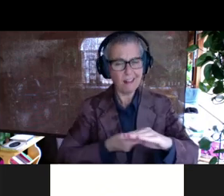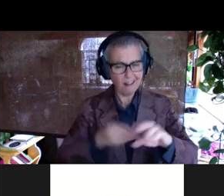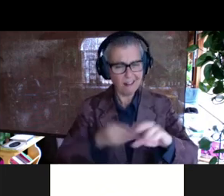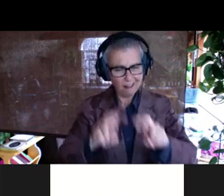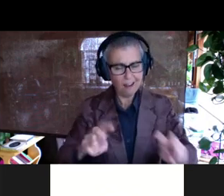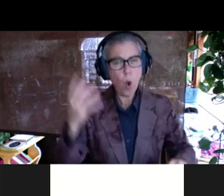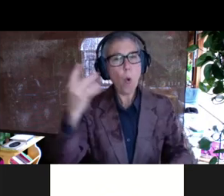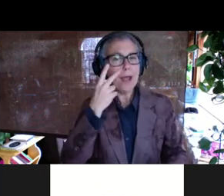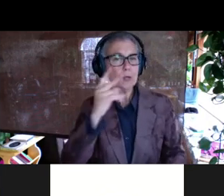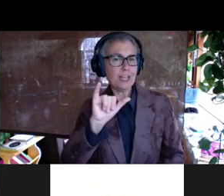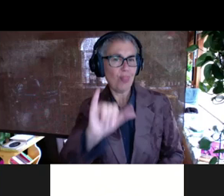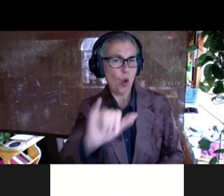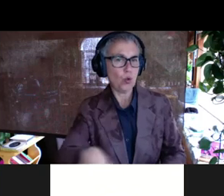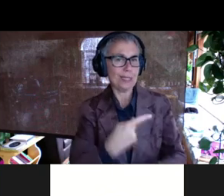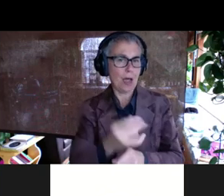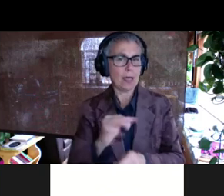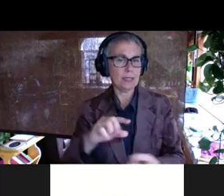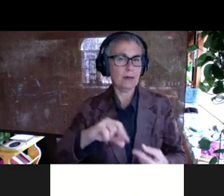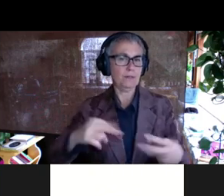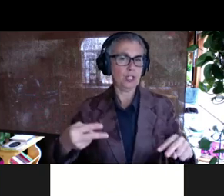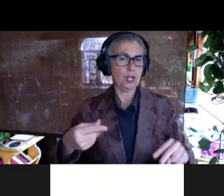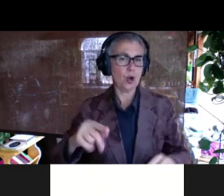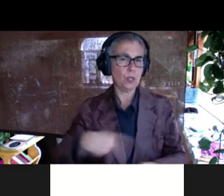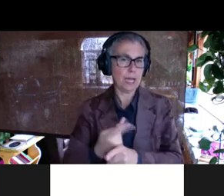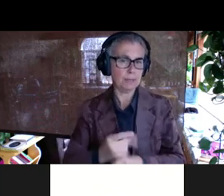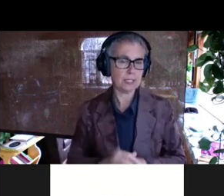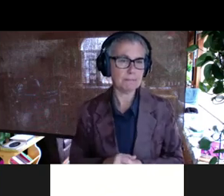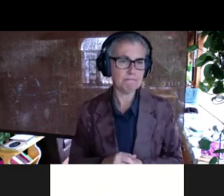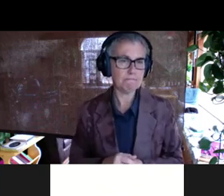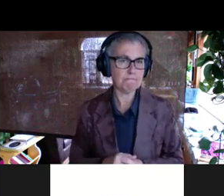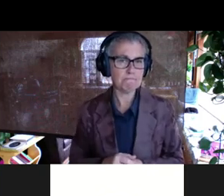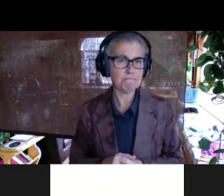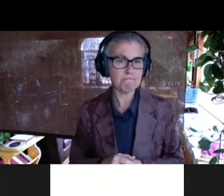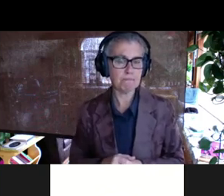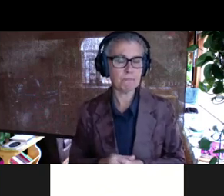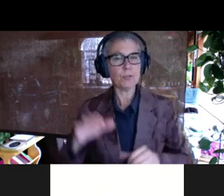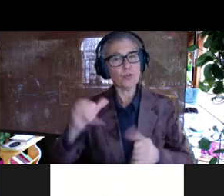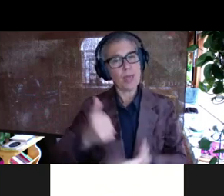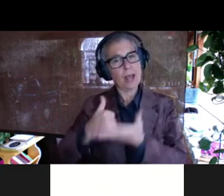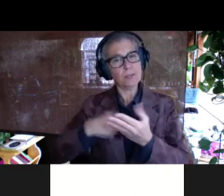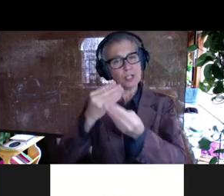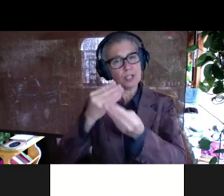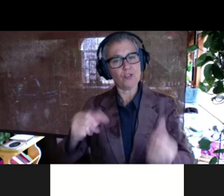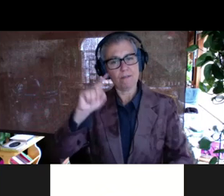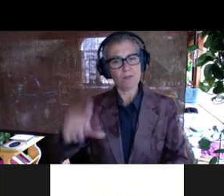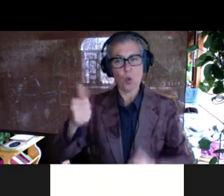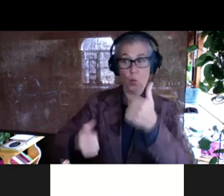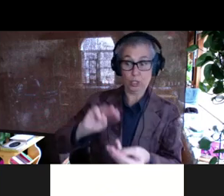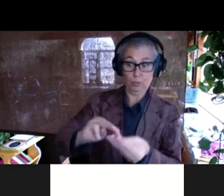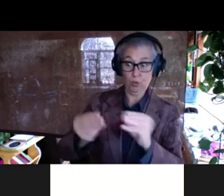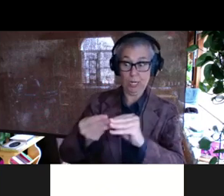um, the genotypes that we see. Um, so, so we can sort of solve this question of which mutations matter using,